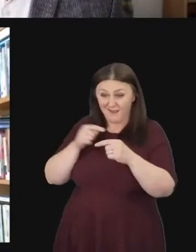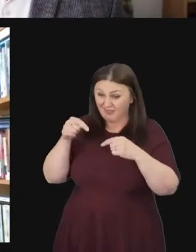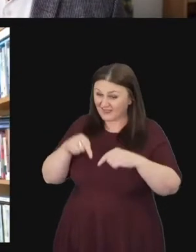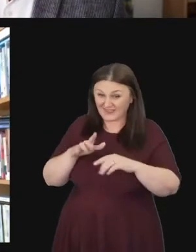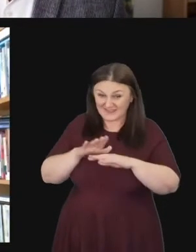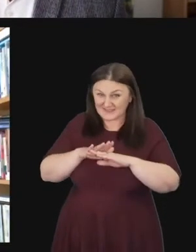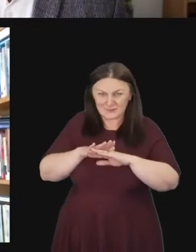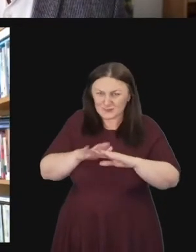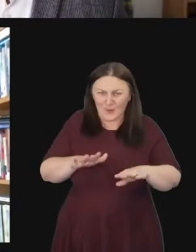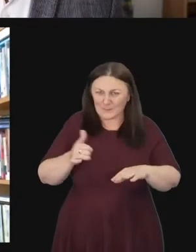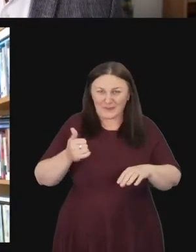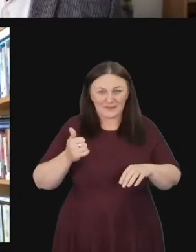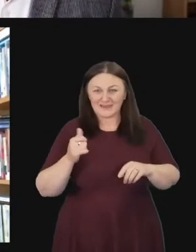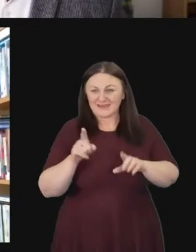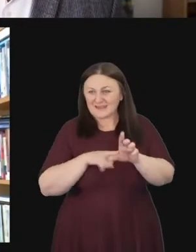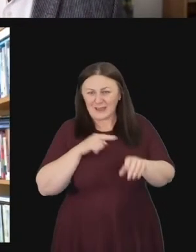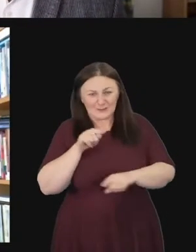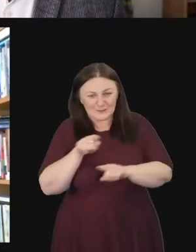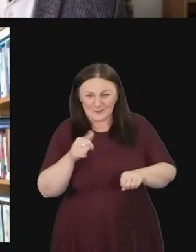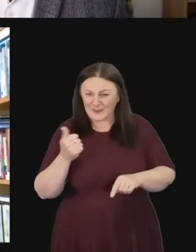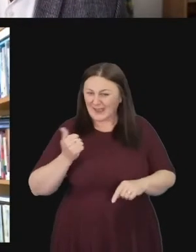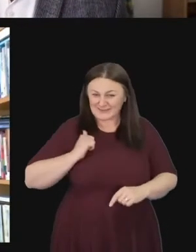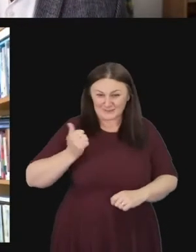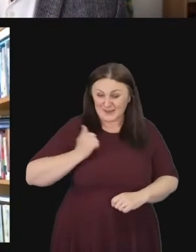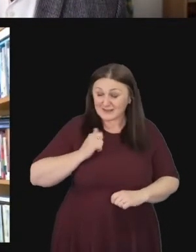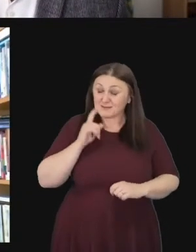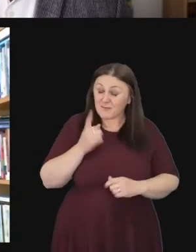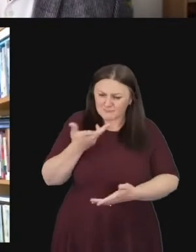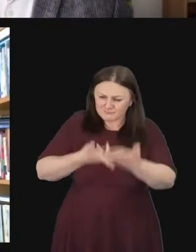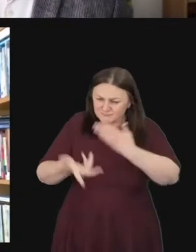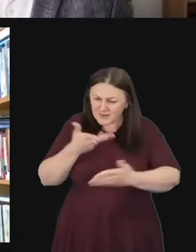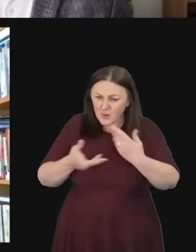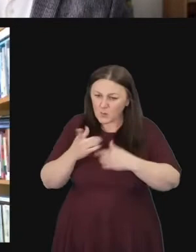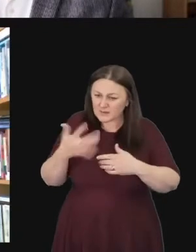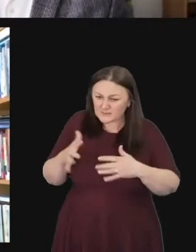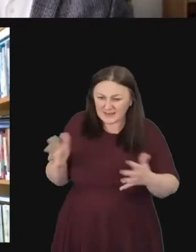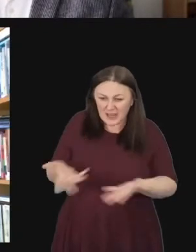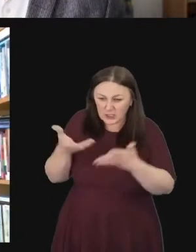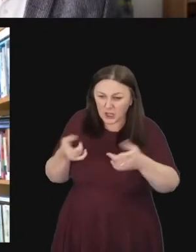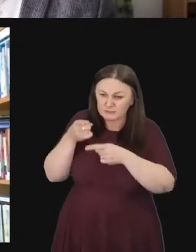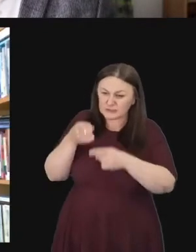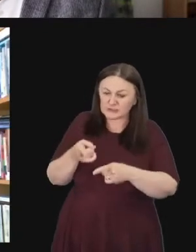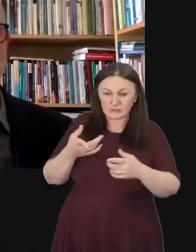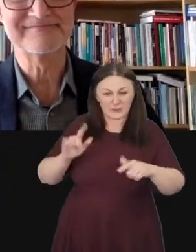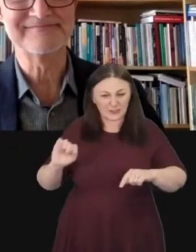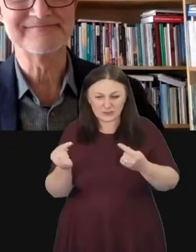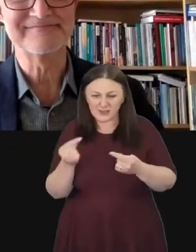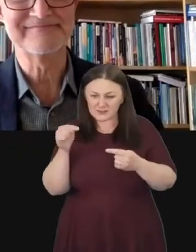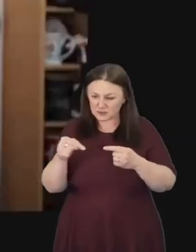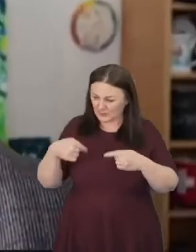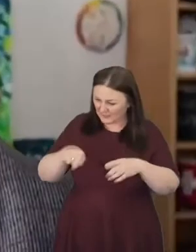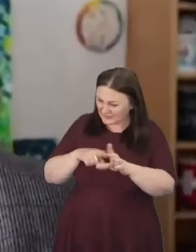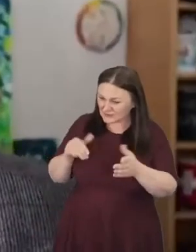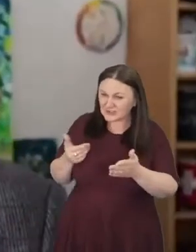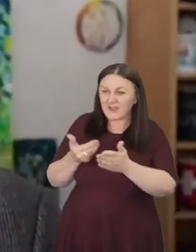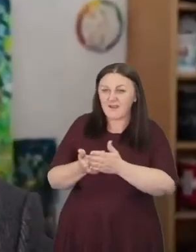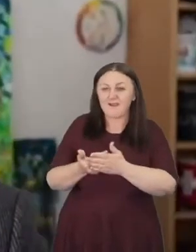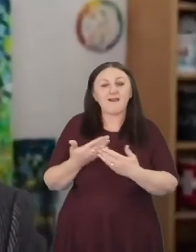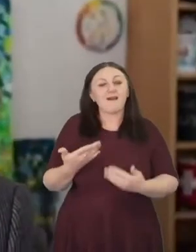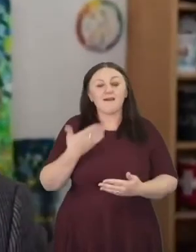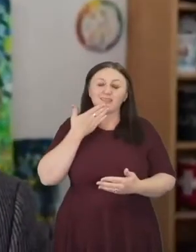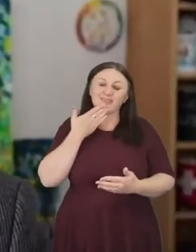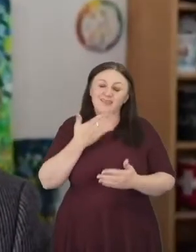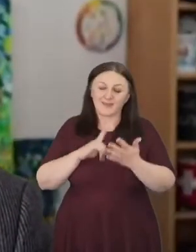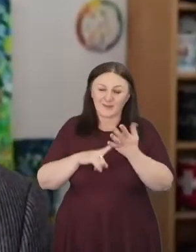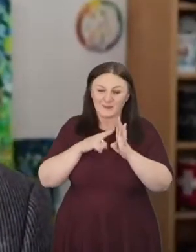but please tell us more about what has encouraged you and challenged you during your presidential year. Thank you Lynn. It's